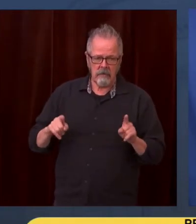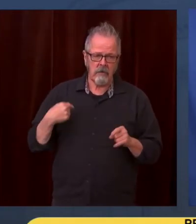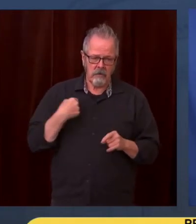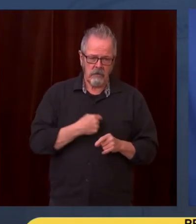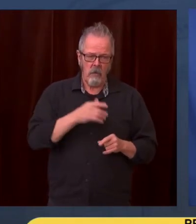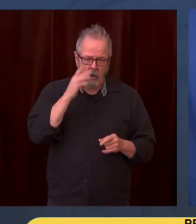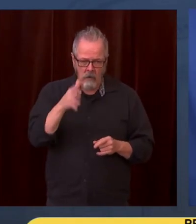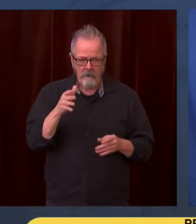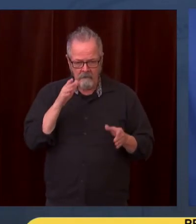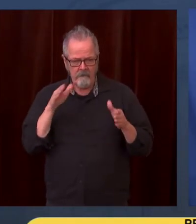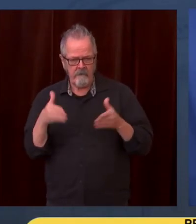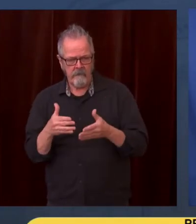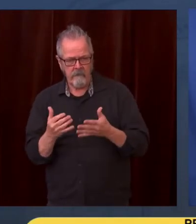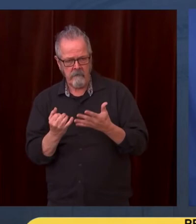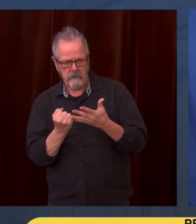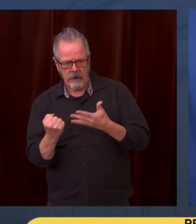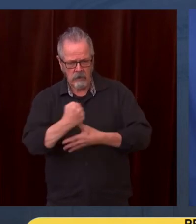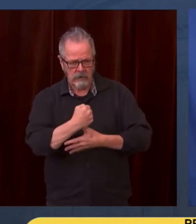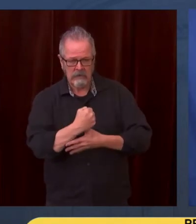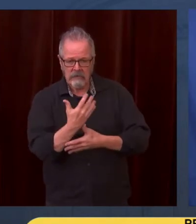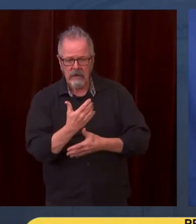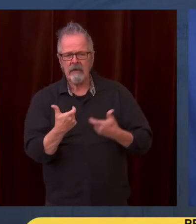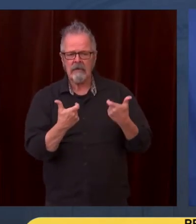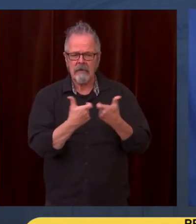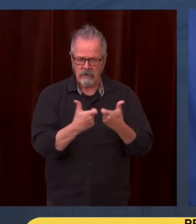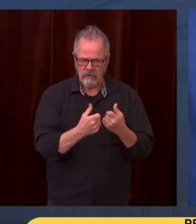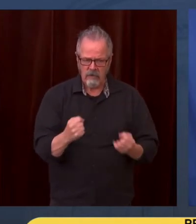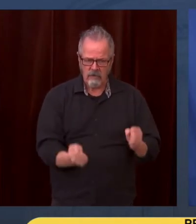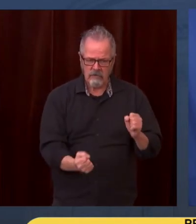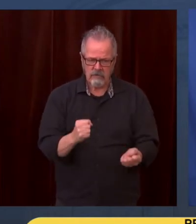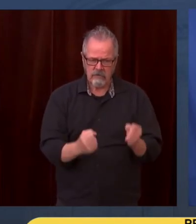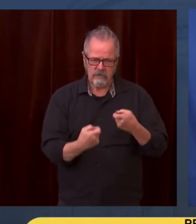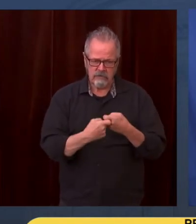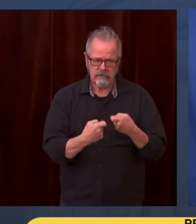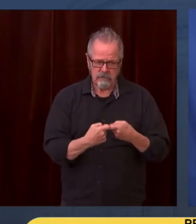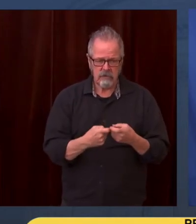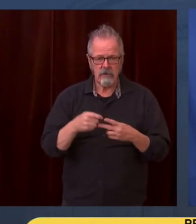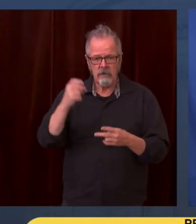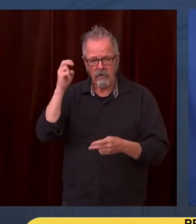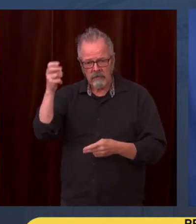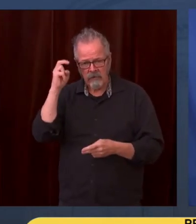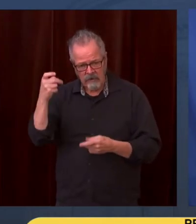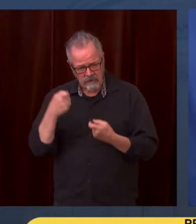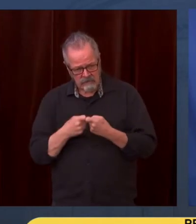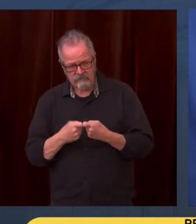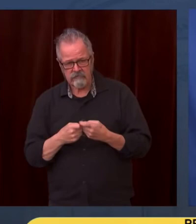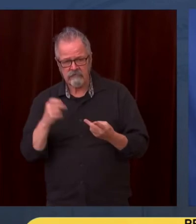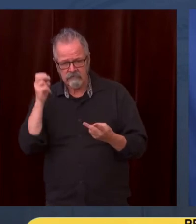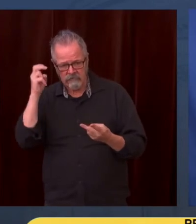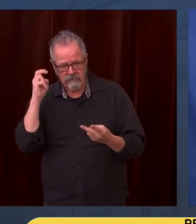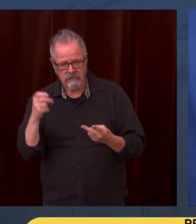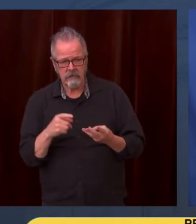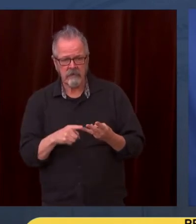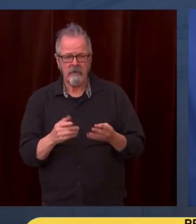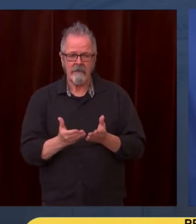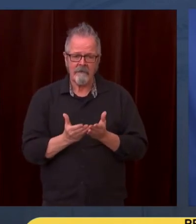for high-speed rail. And also, importantly, the preservation and rehabilitation of our existing transportation network. And that